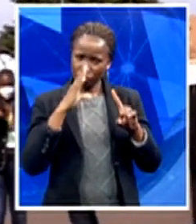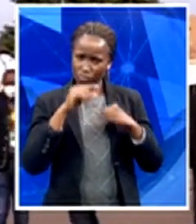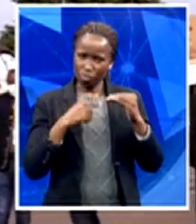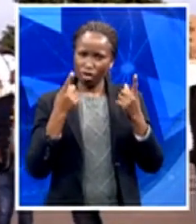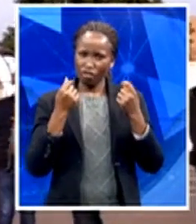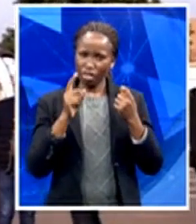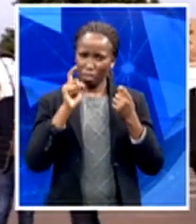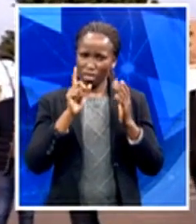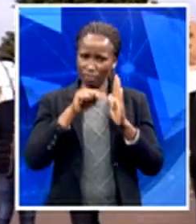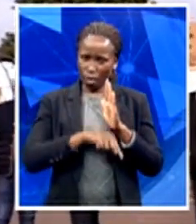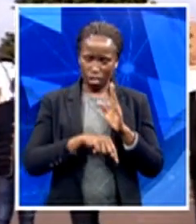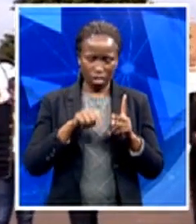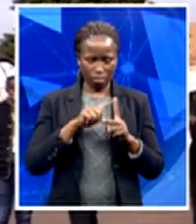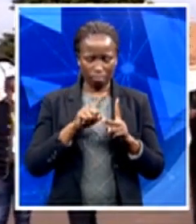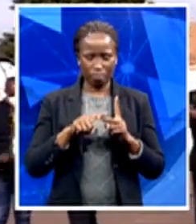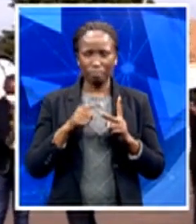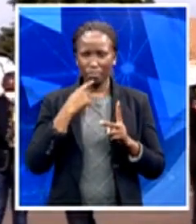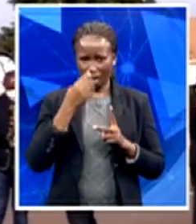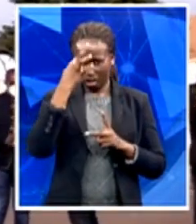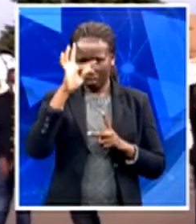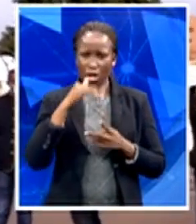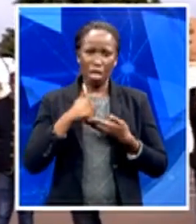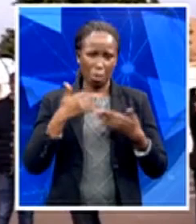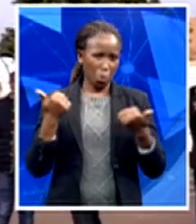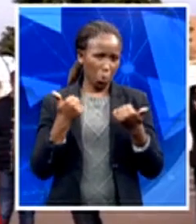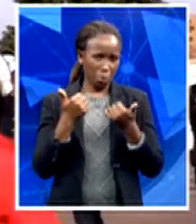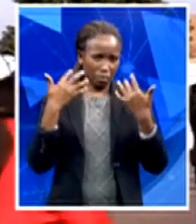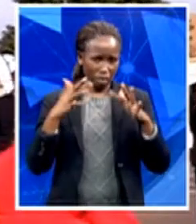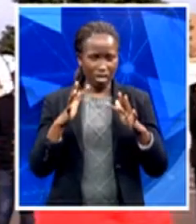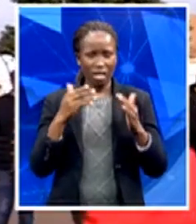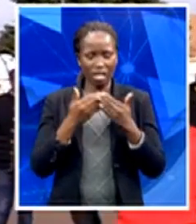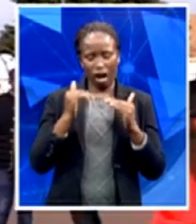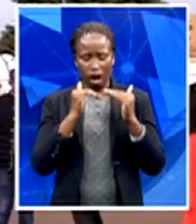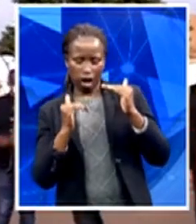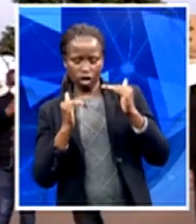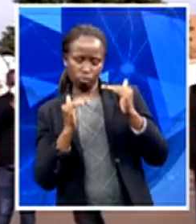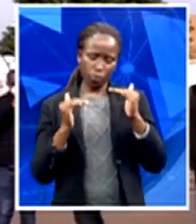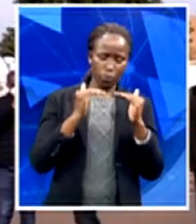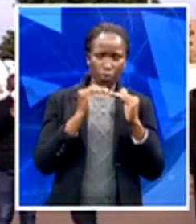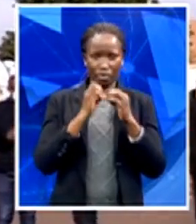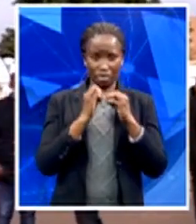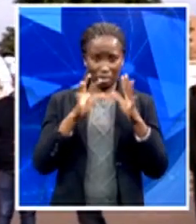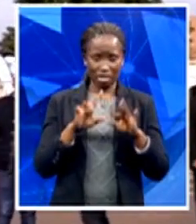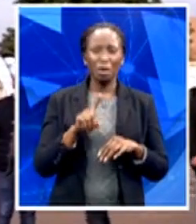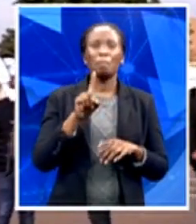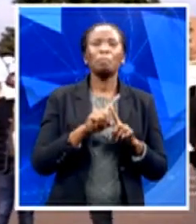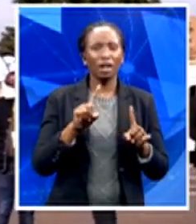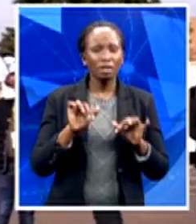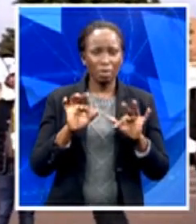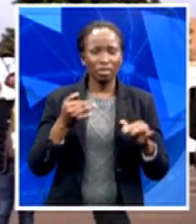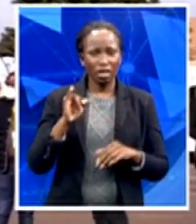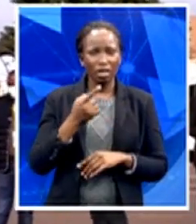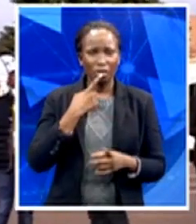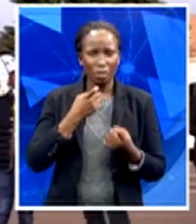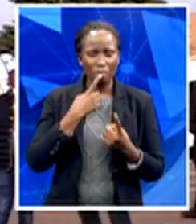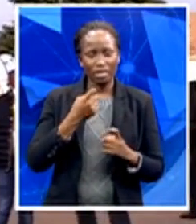terms of addressing that inequality. But there's also a complaint which says that the governing party, which is the ANC, is